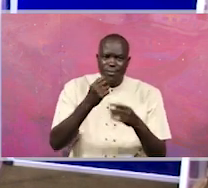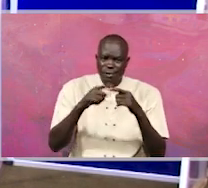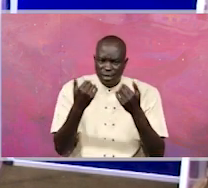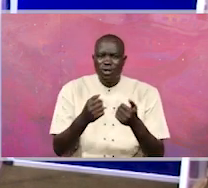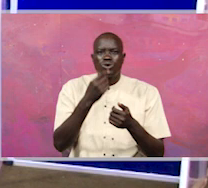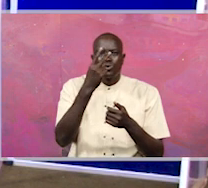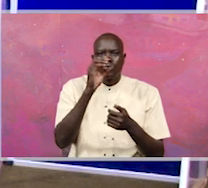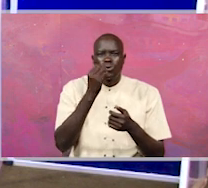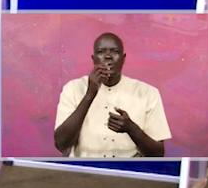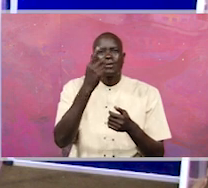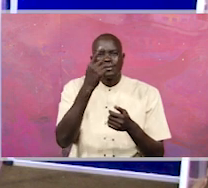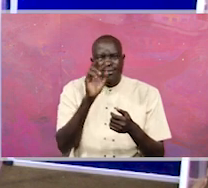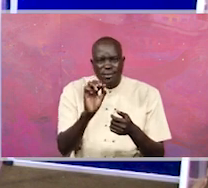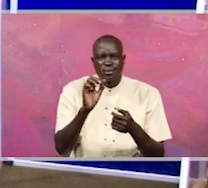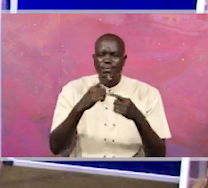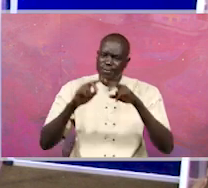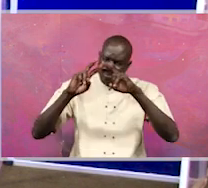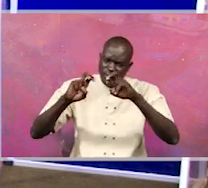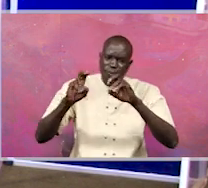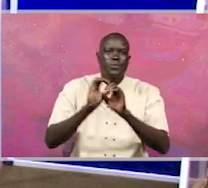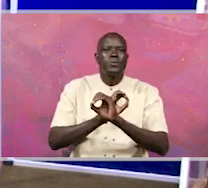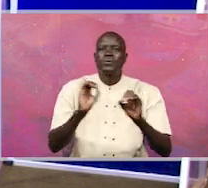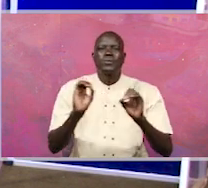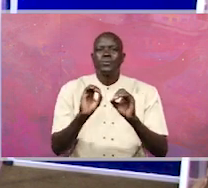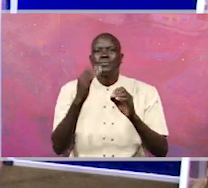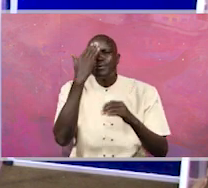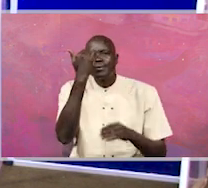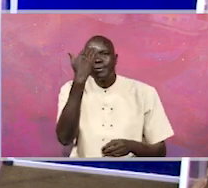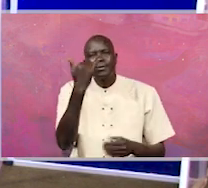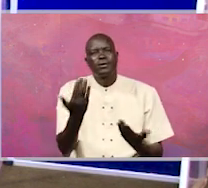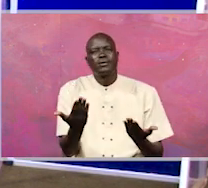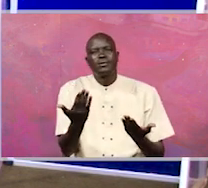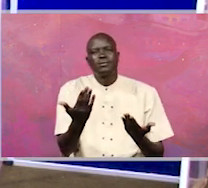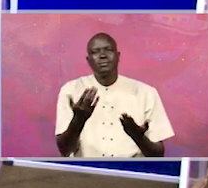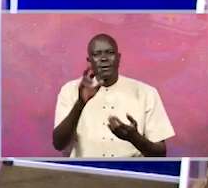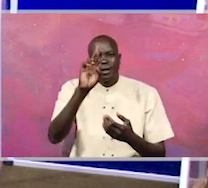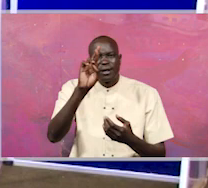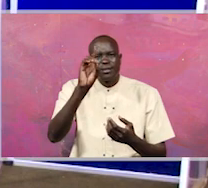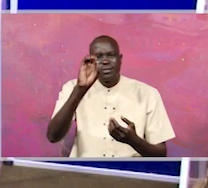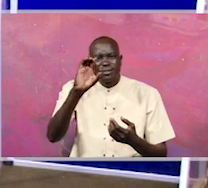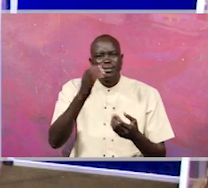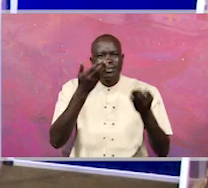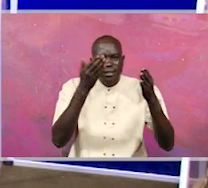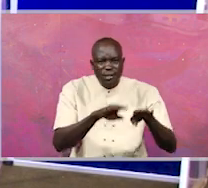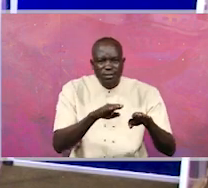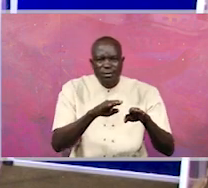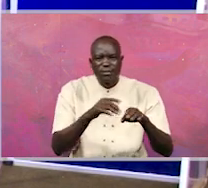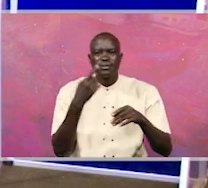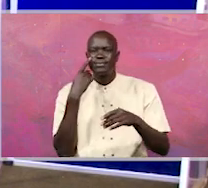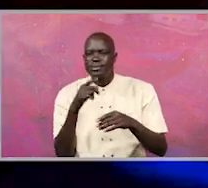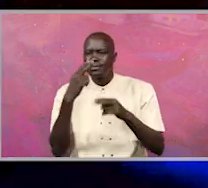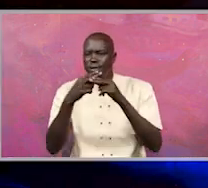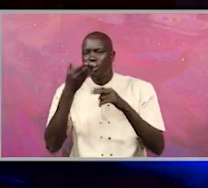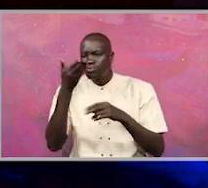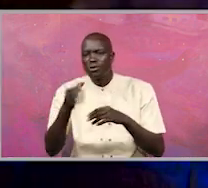without having such a research so that they have a member who have died in that lineage, and